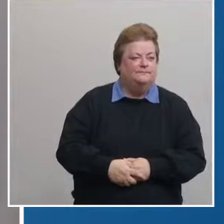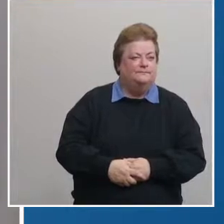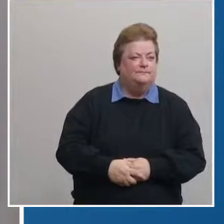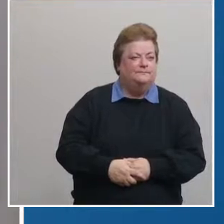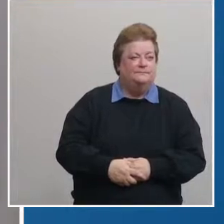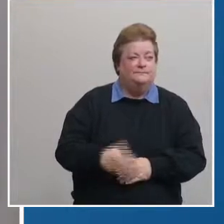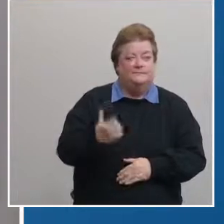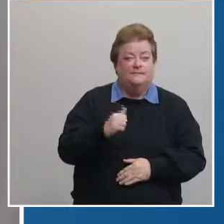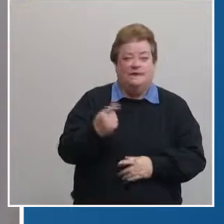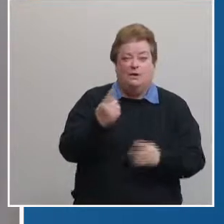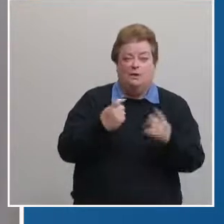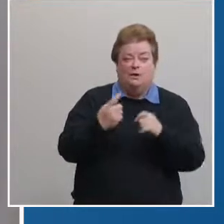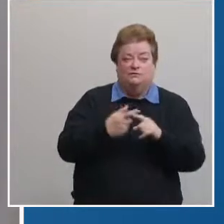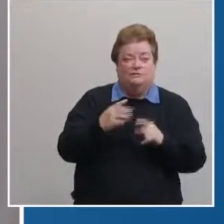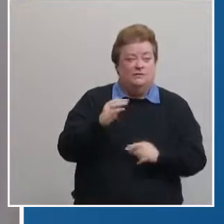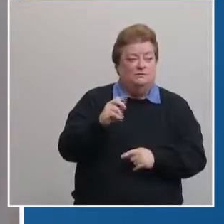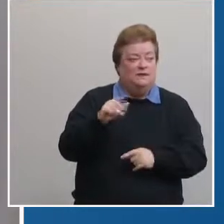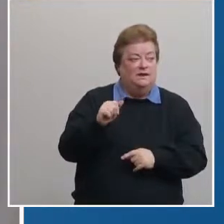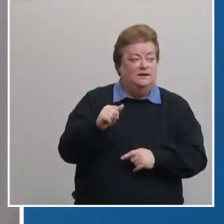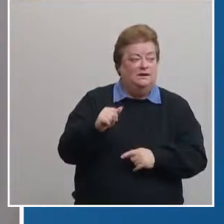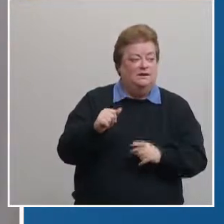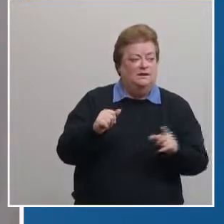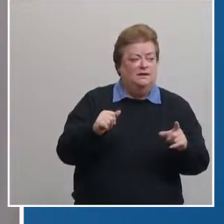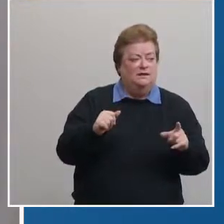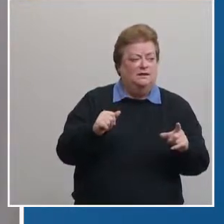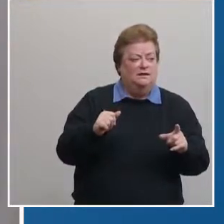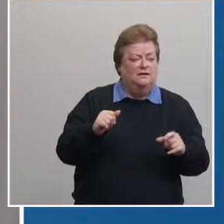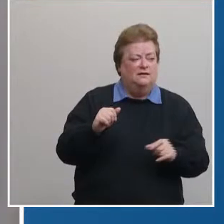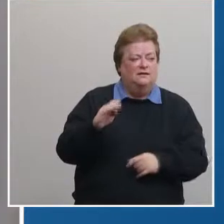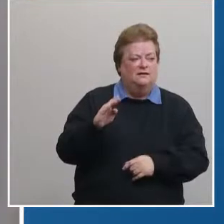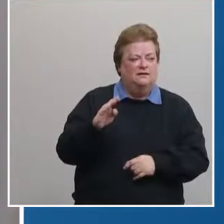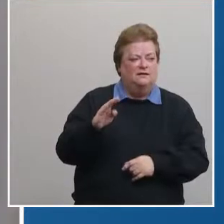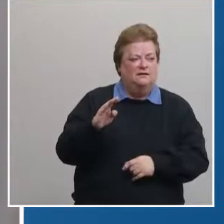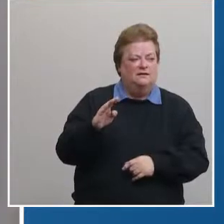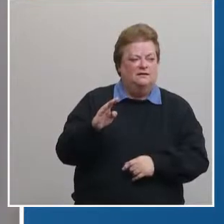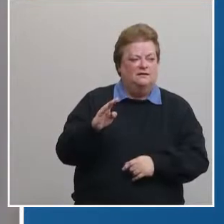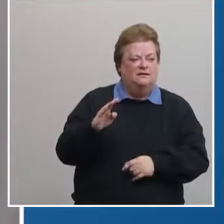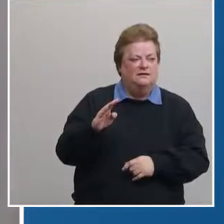we have any questions from the media today uh hi mayor this is